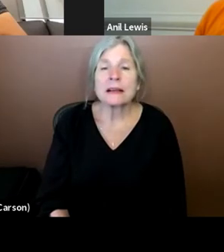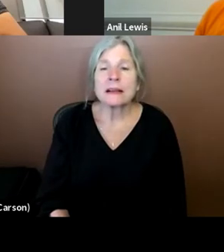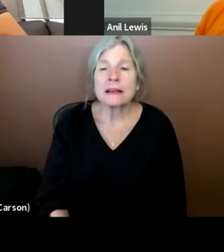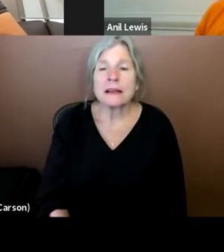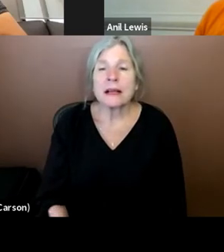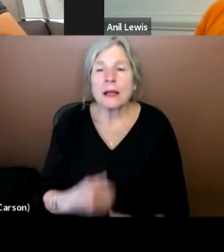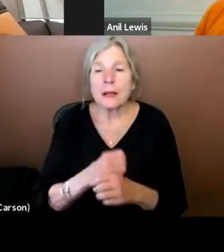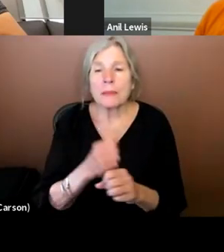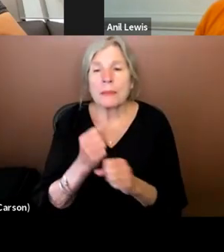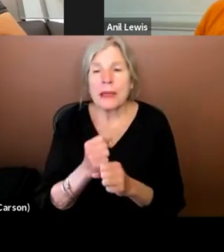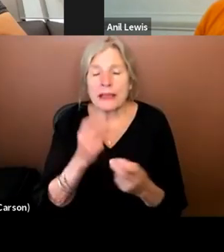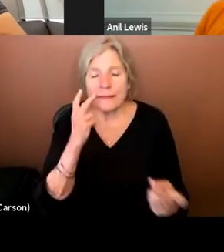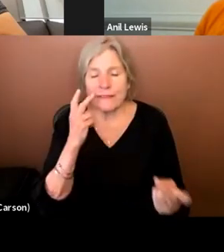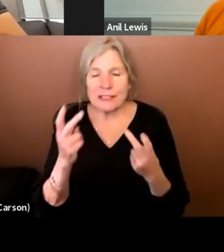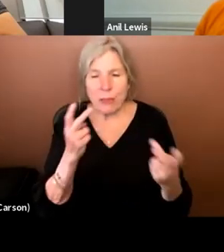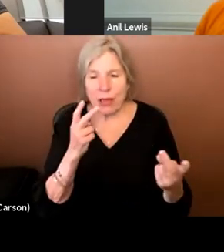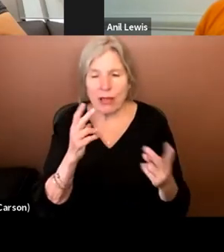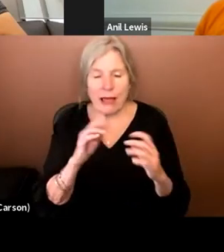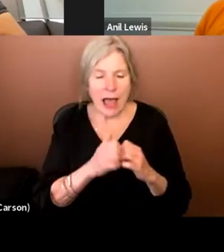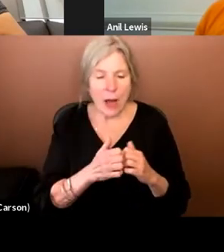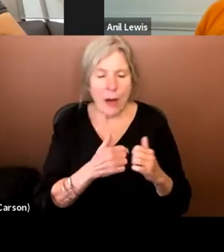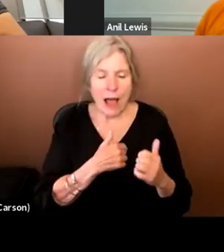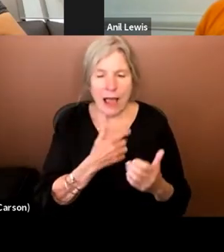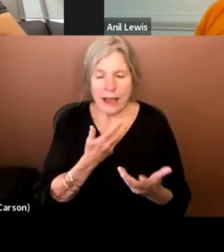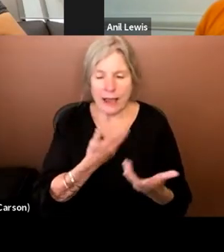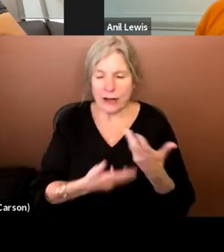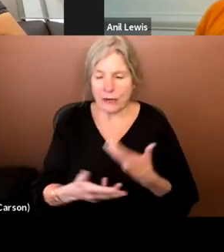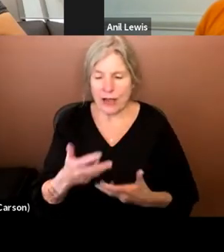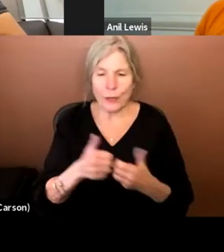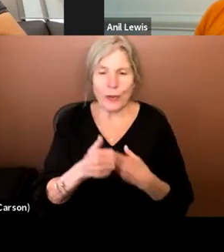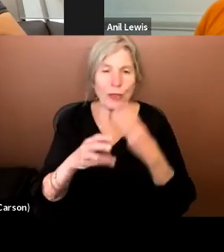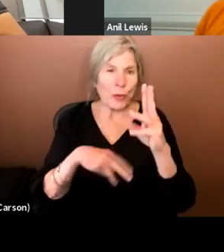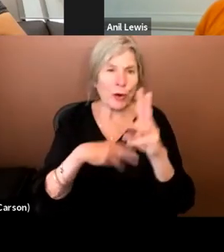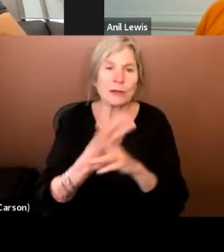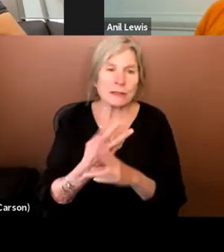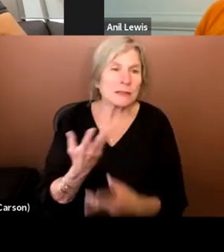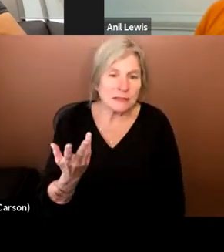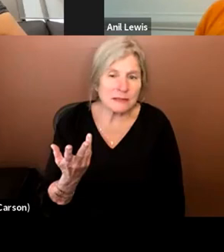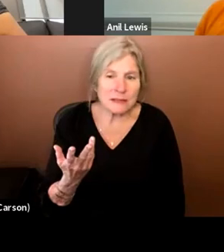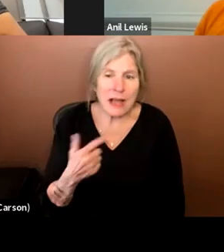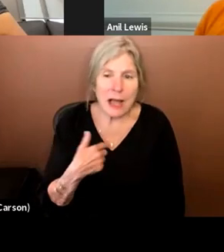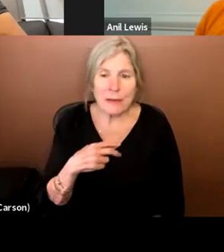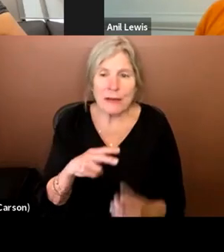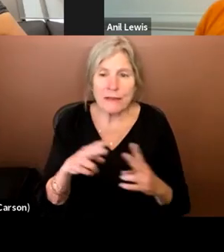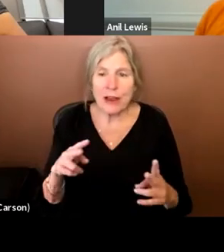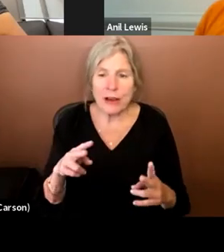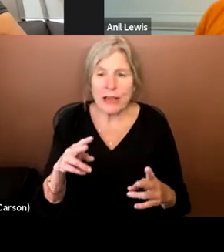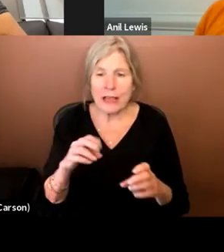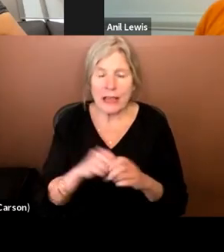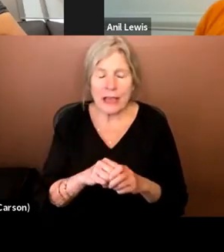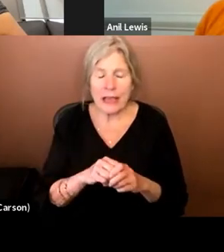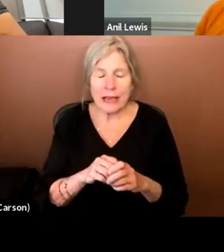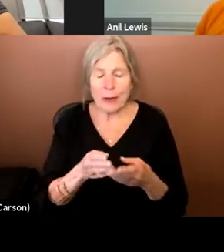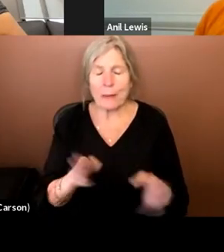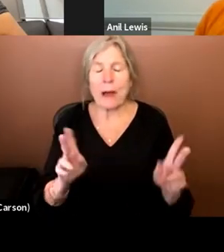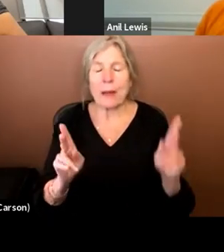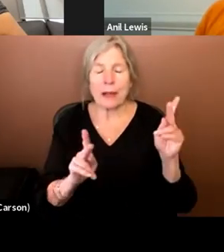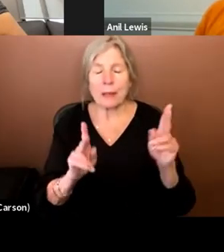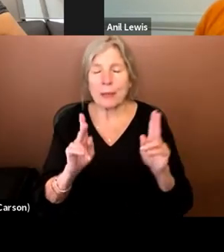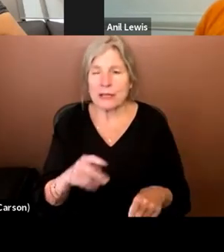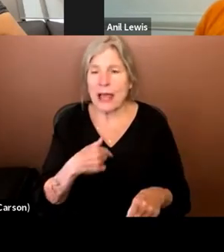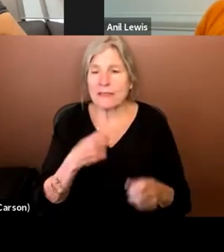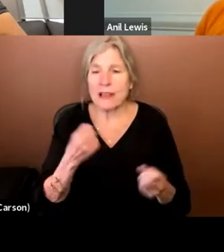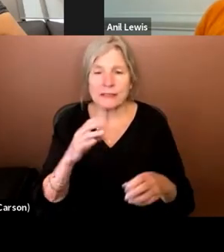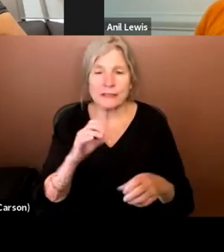making visible the ways in which I interact with the world. Um, I'm a very in public person. I have lots of